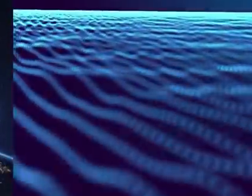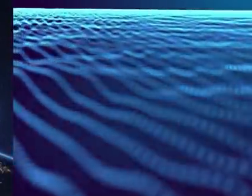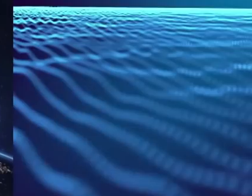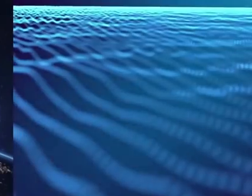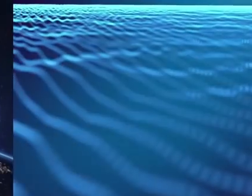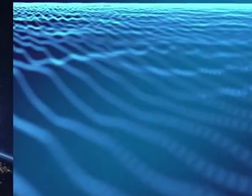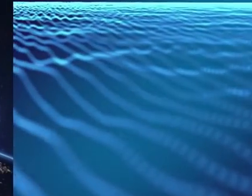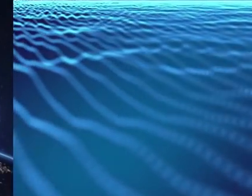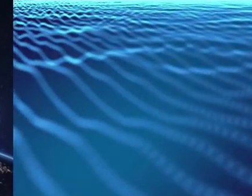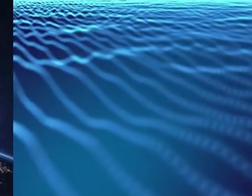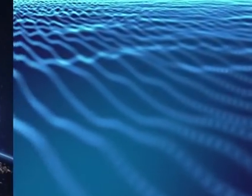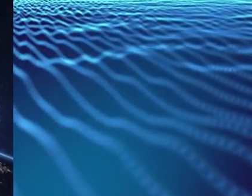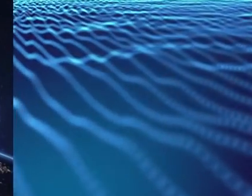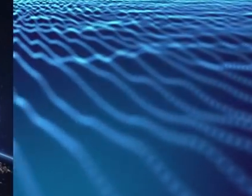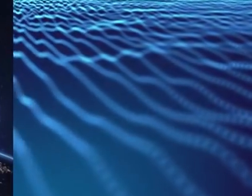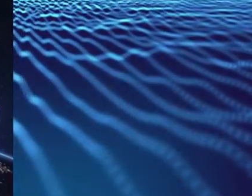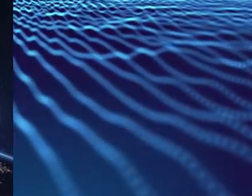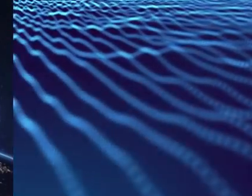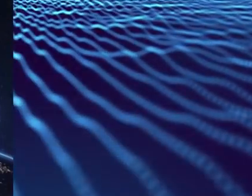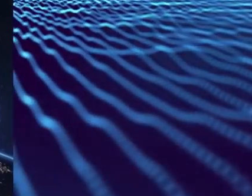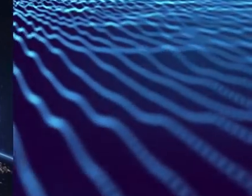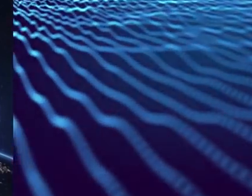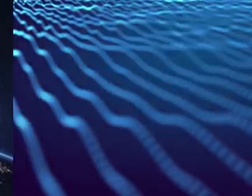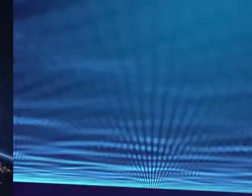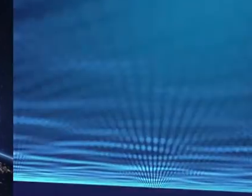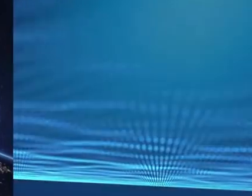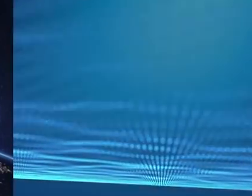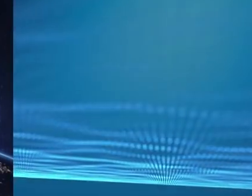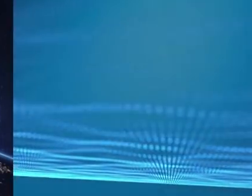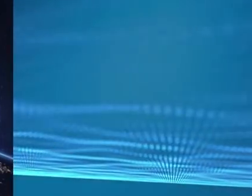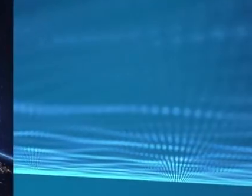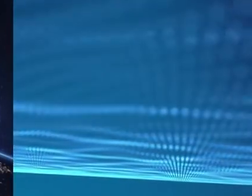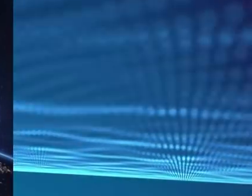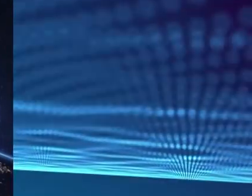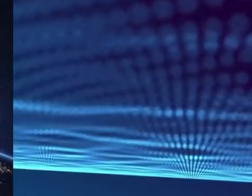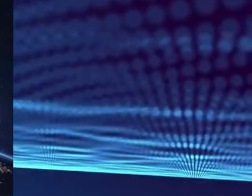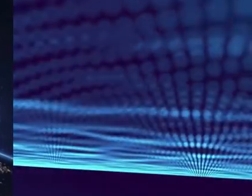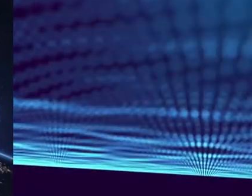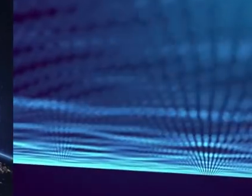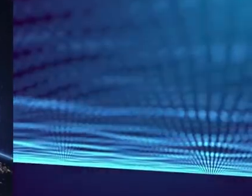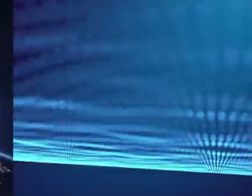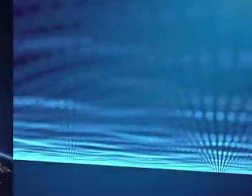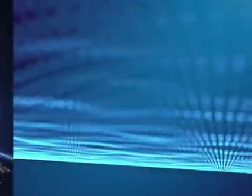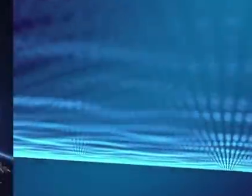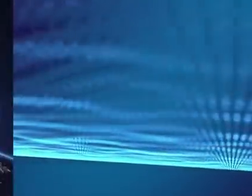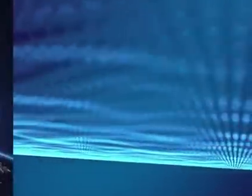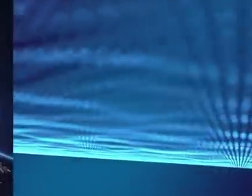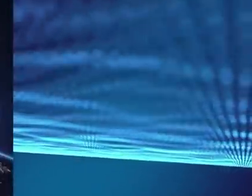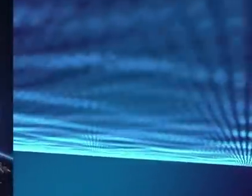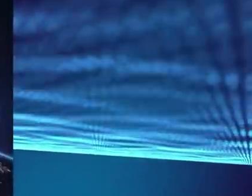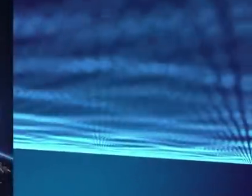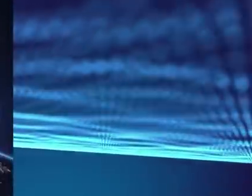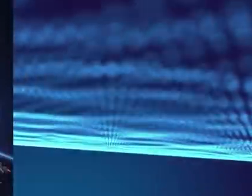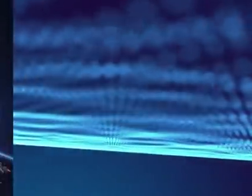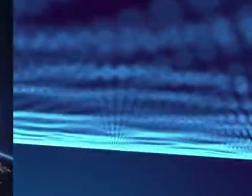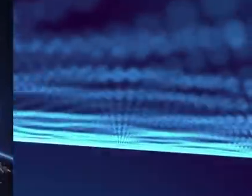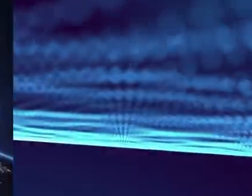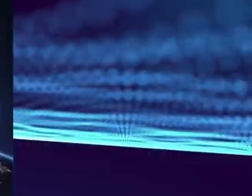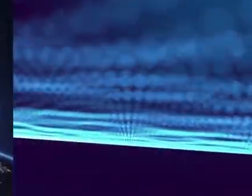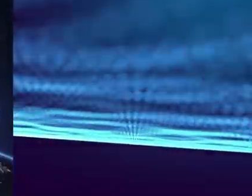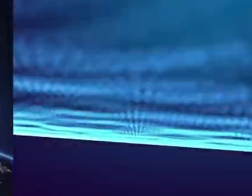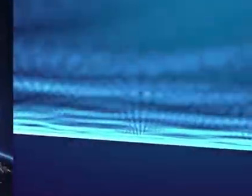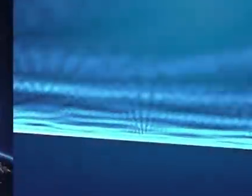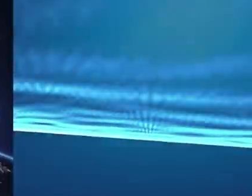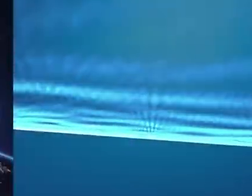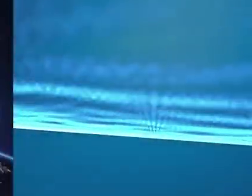are you generally the ones who at least start off quite well. And when they start off well, because they're usually a lot busier in community, they